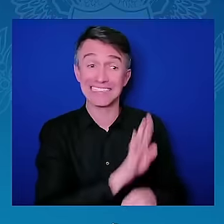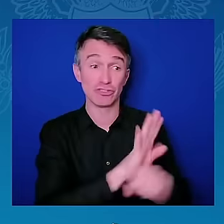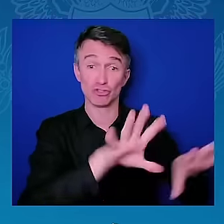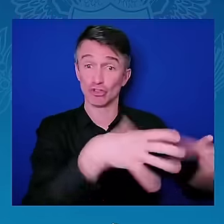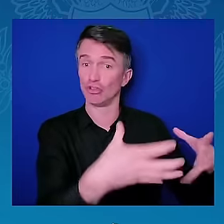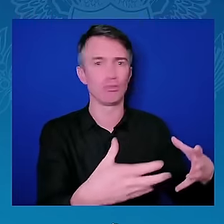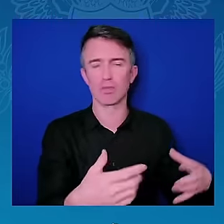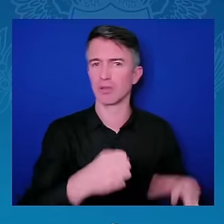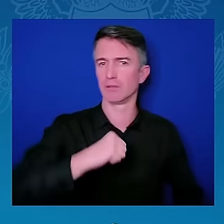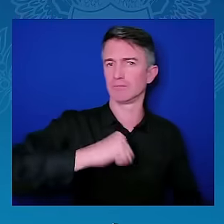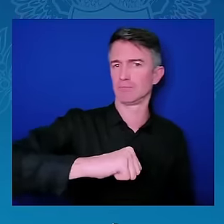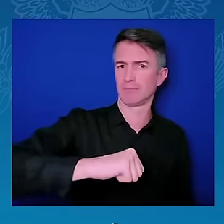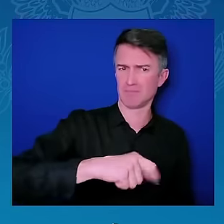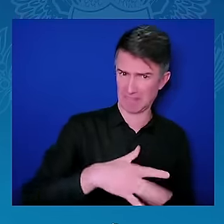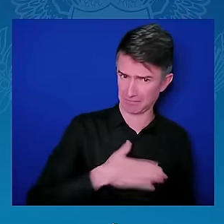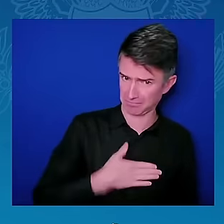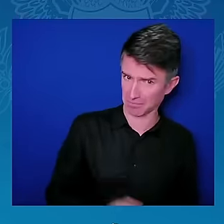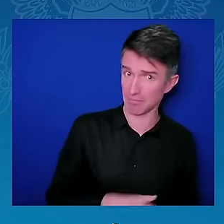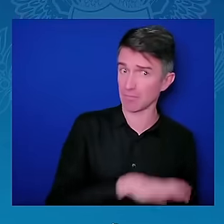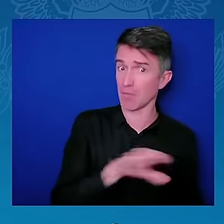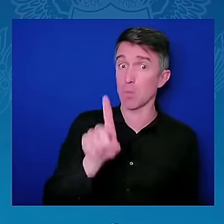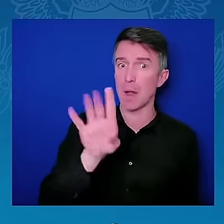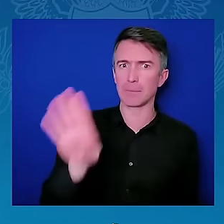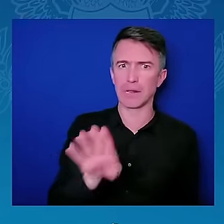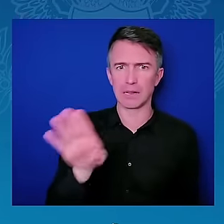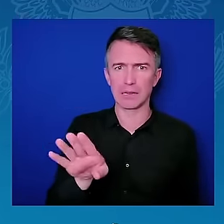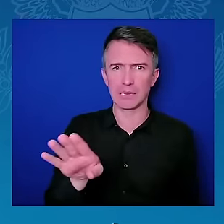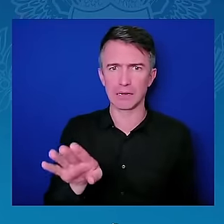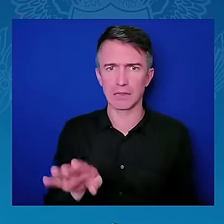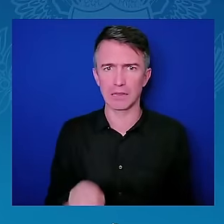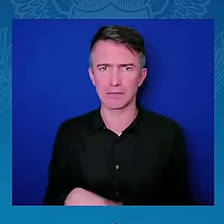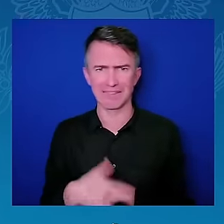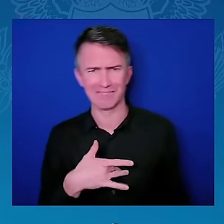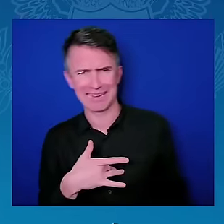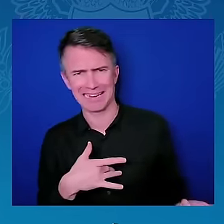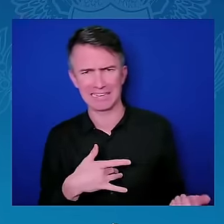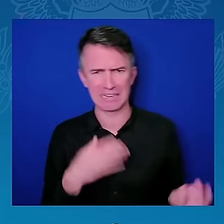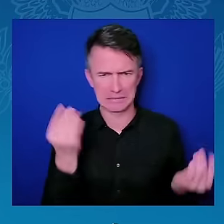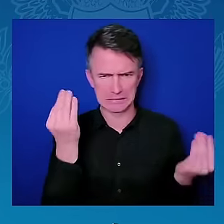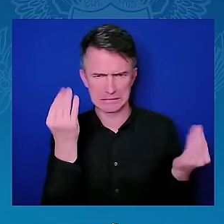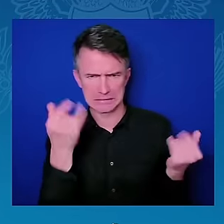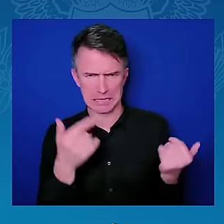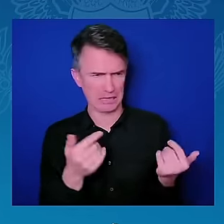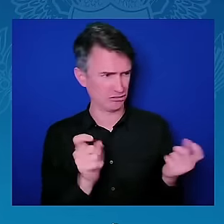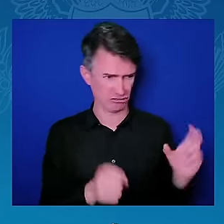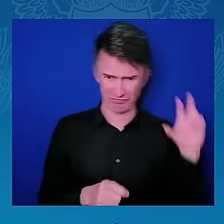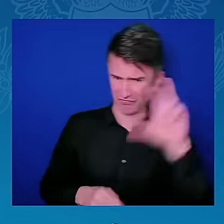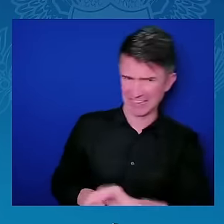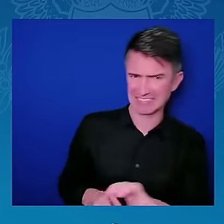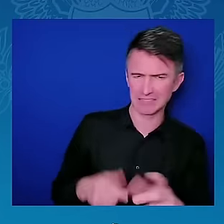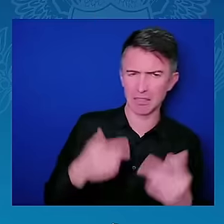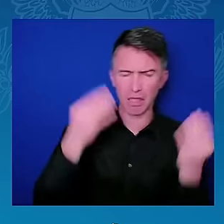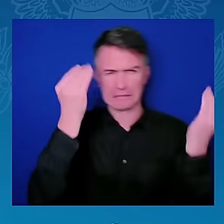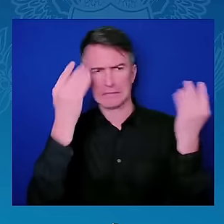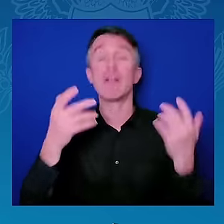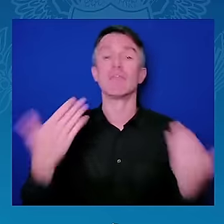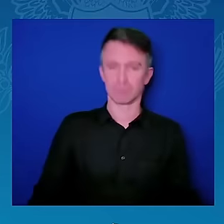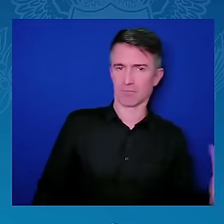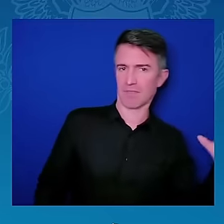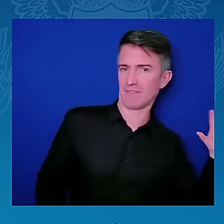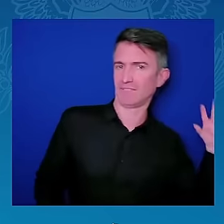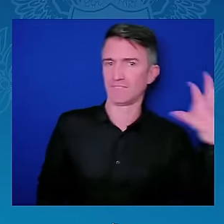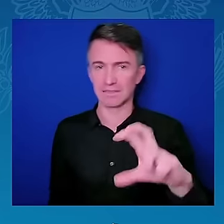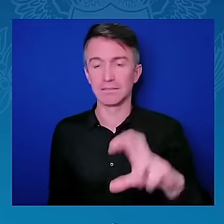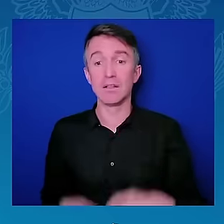We will employ our young people. They will pay taxes. Everybody will win. They will make profits. So it is win-win. So we